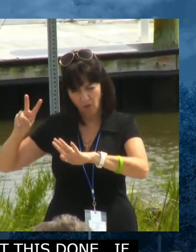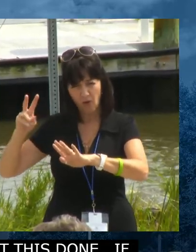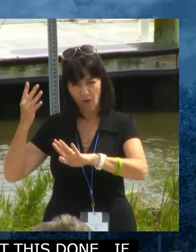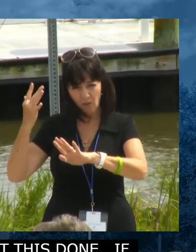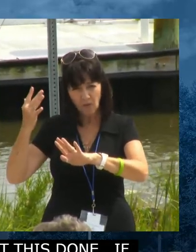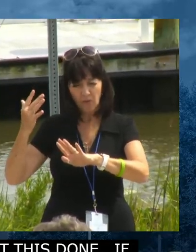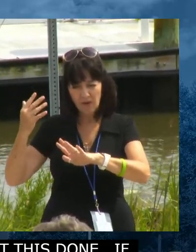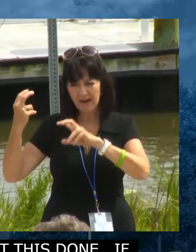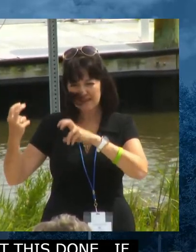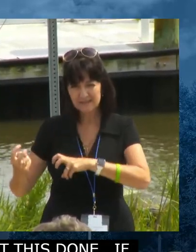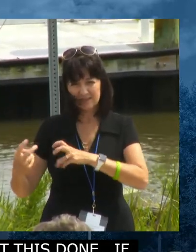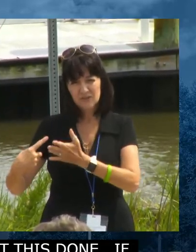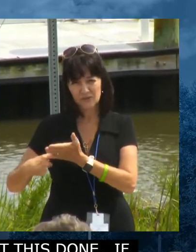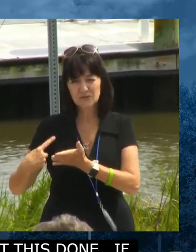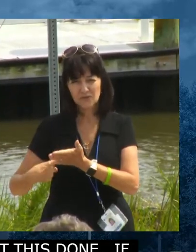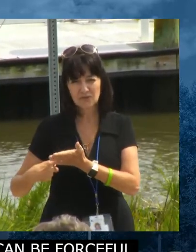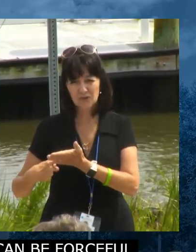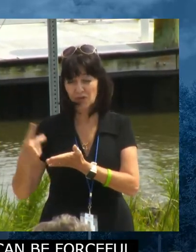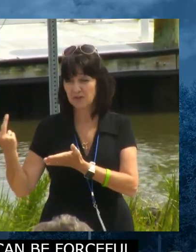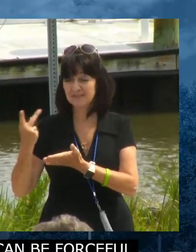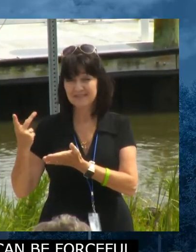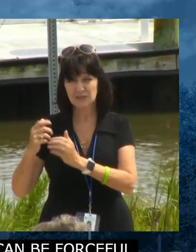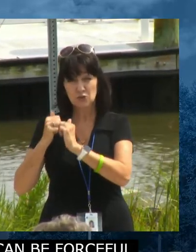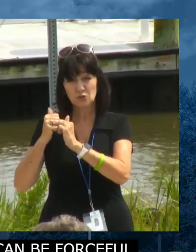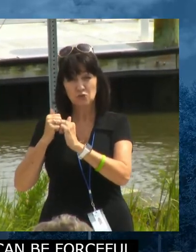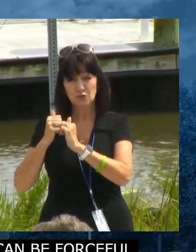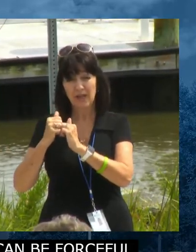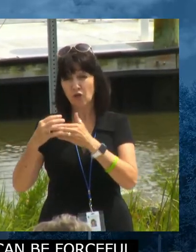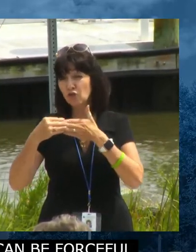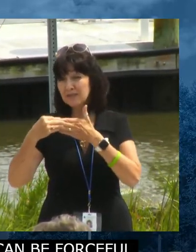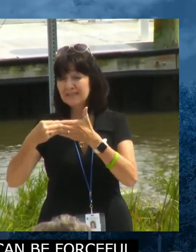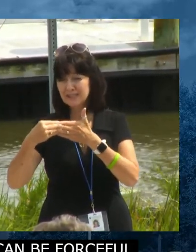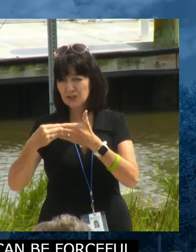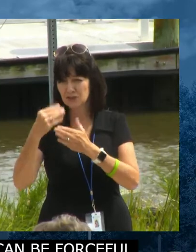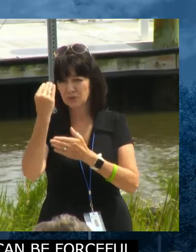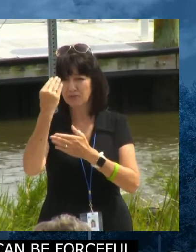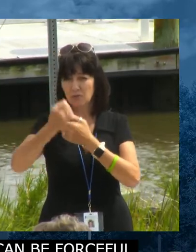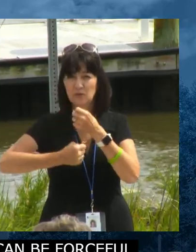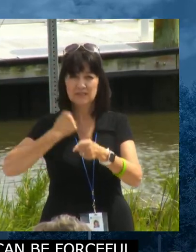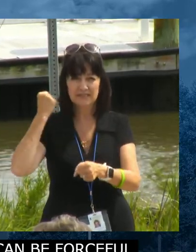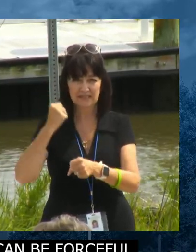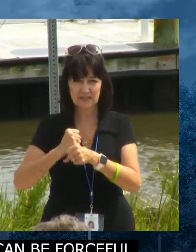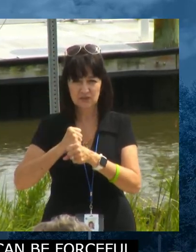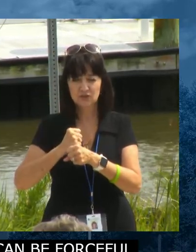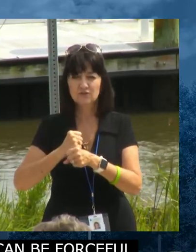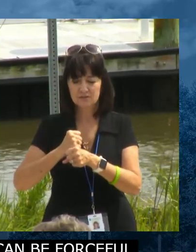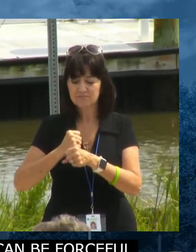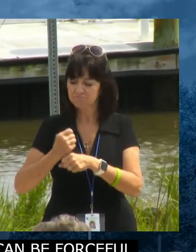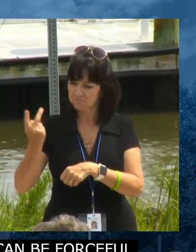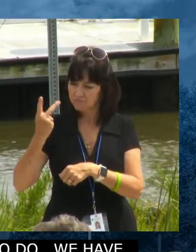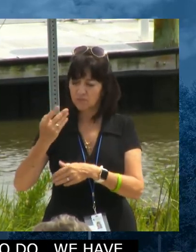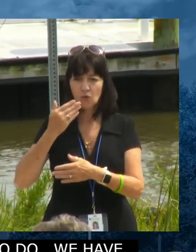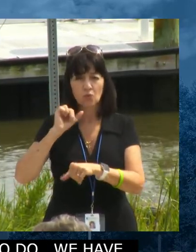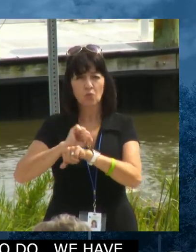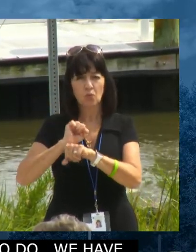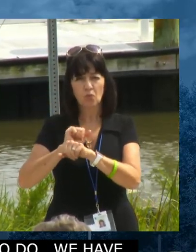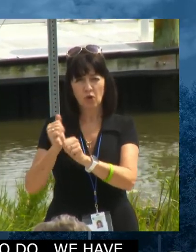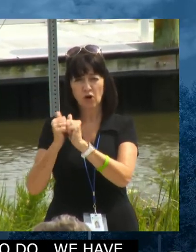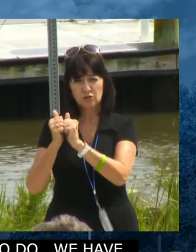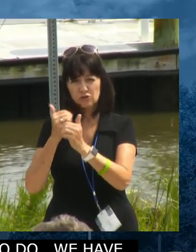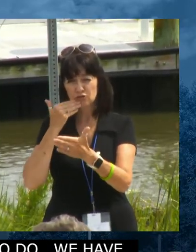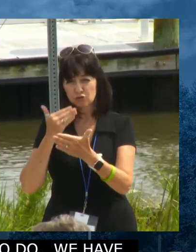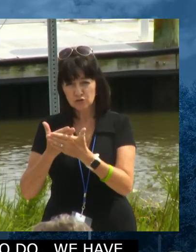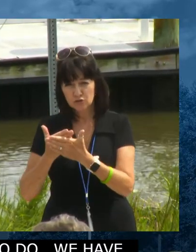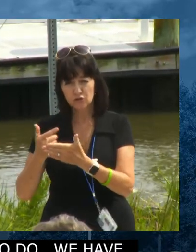about this thing. We have been together in leadership for 14 years. We are a very good tandem. I hold her back